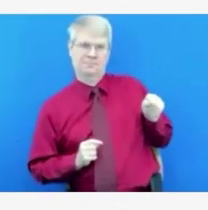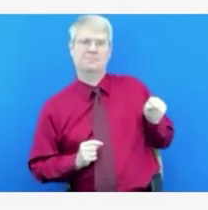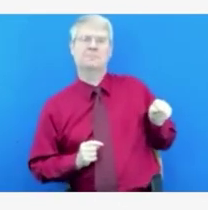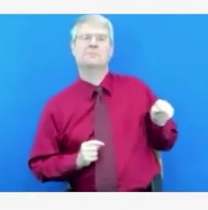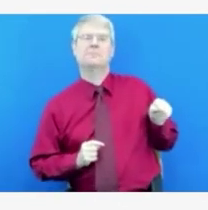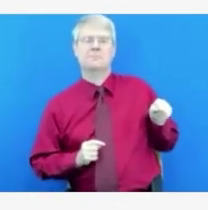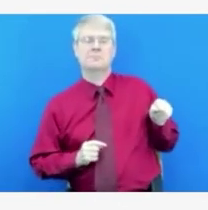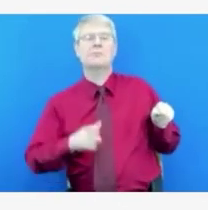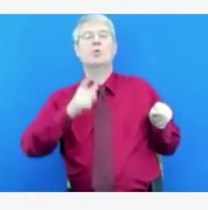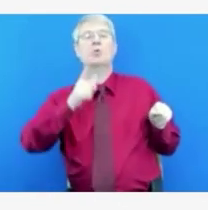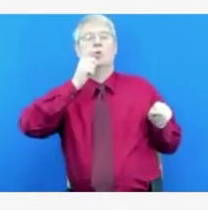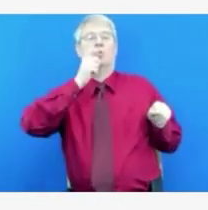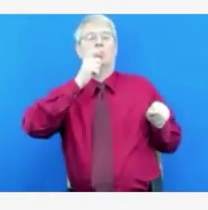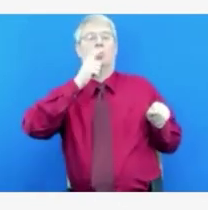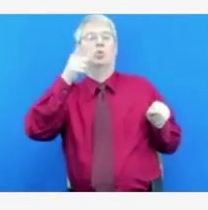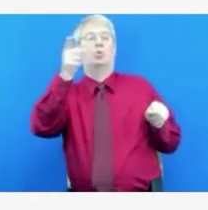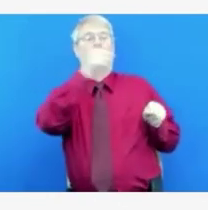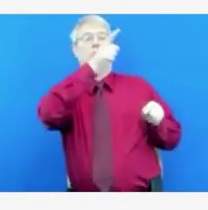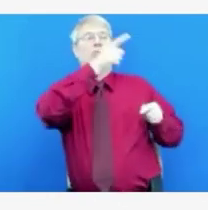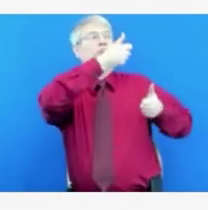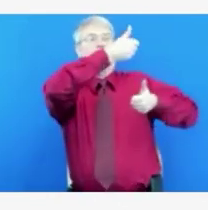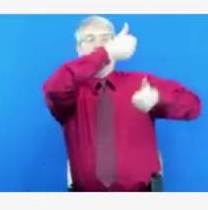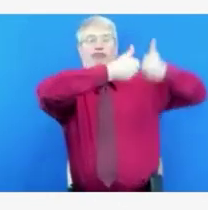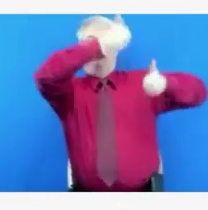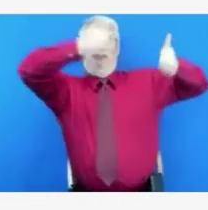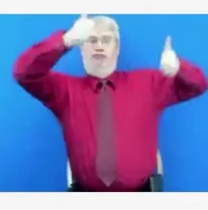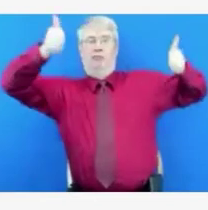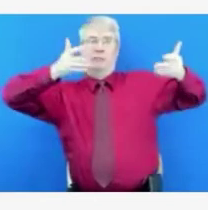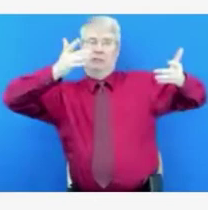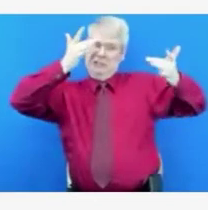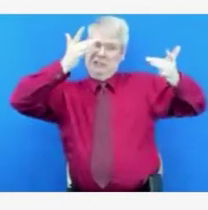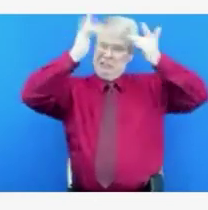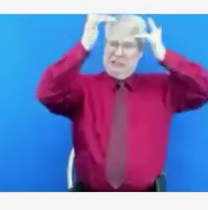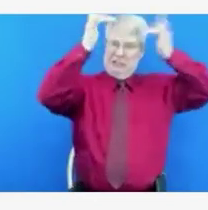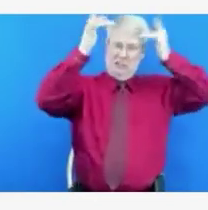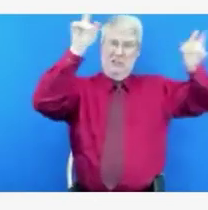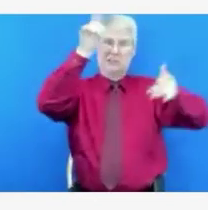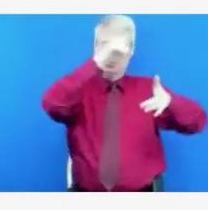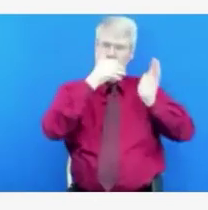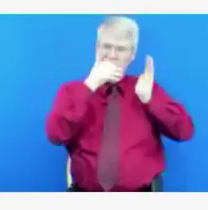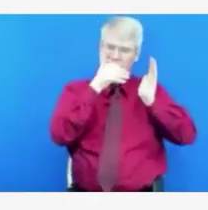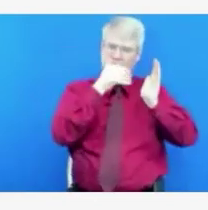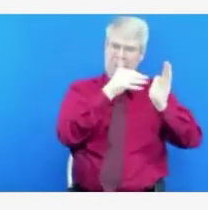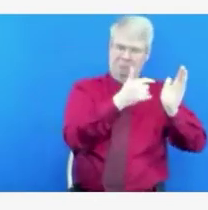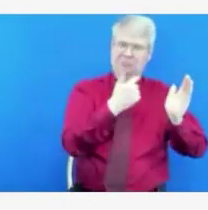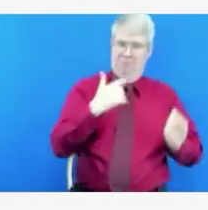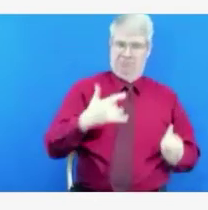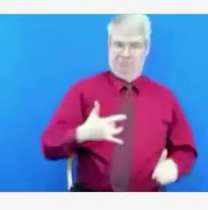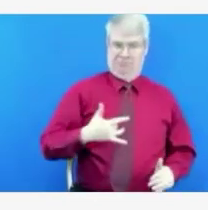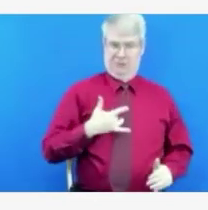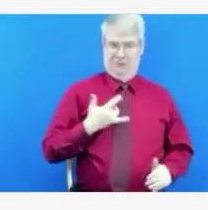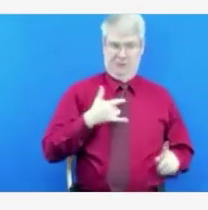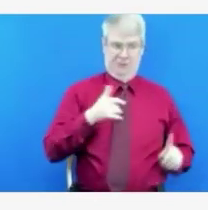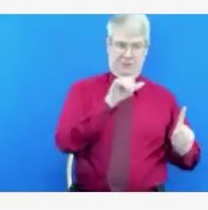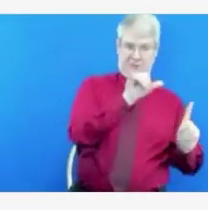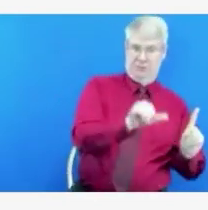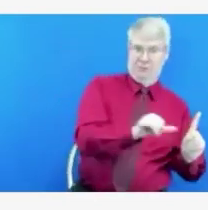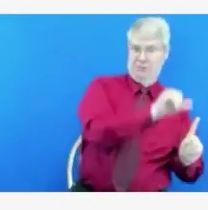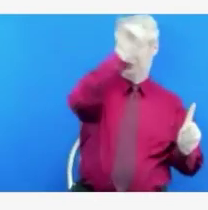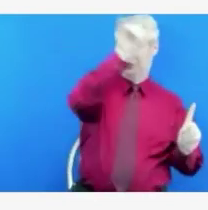Remember viruses, you know, one thing we've learned is we do not understand this virus fully and it will continue to surprise us.